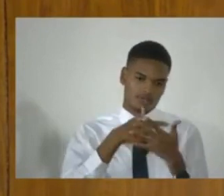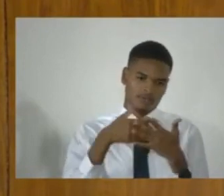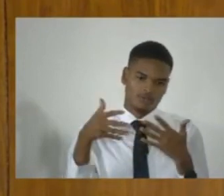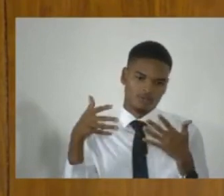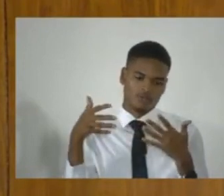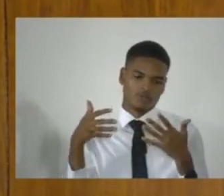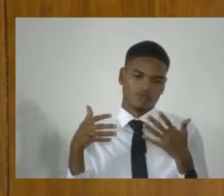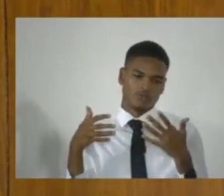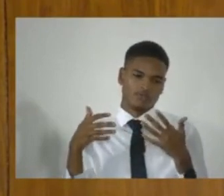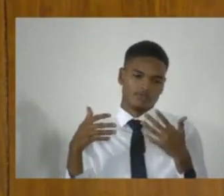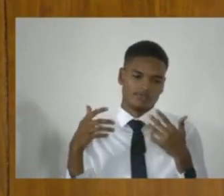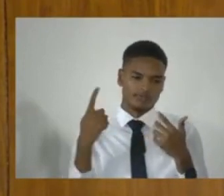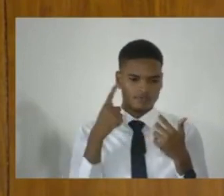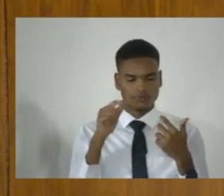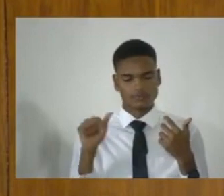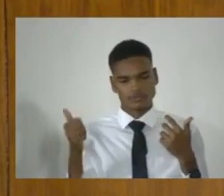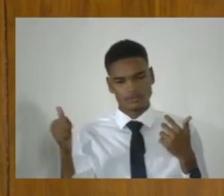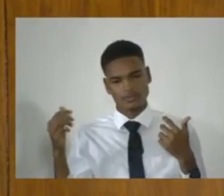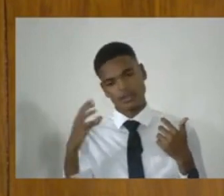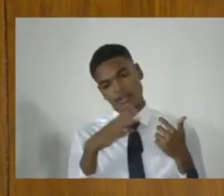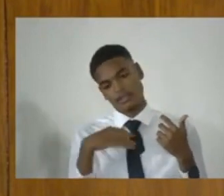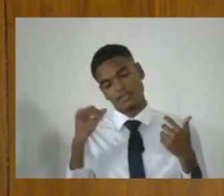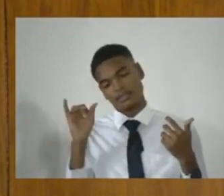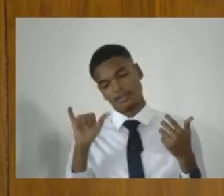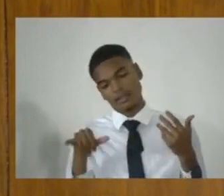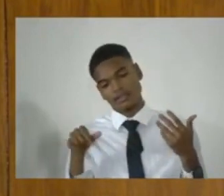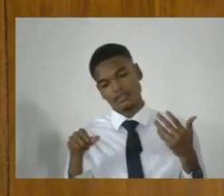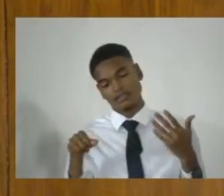enactments. And I believe that is, um,